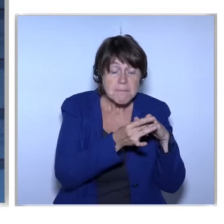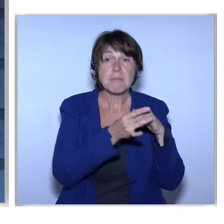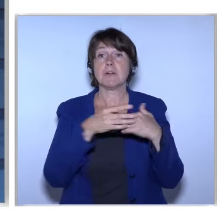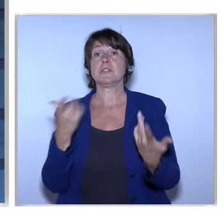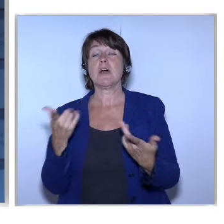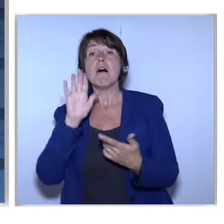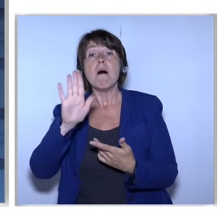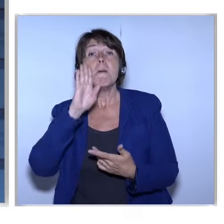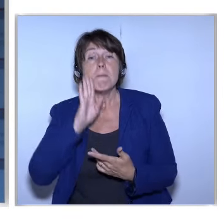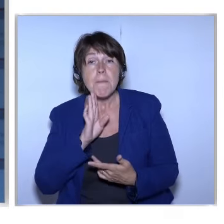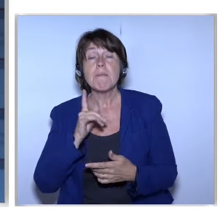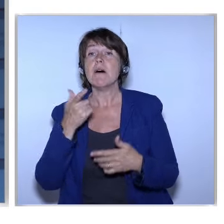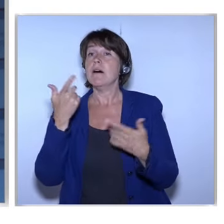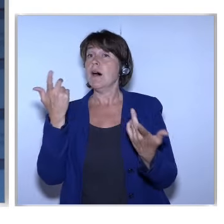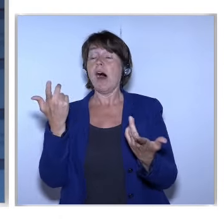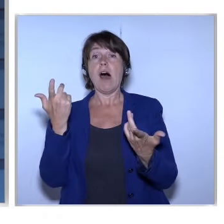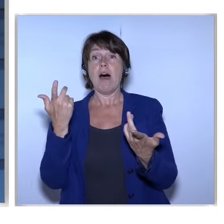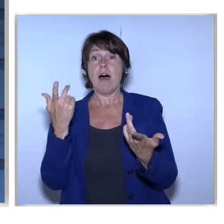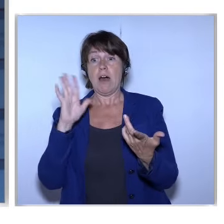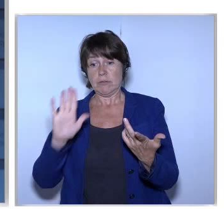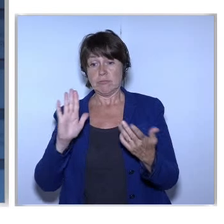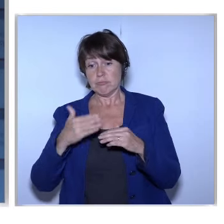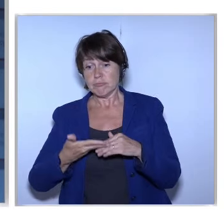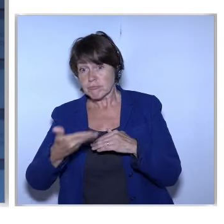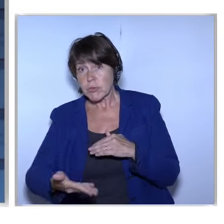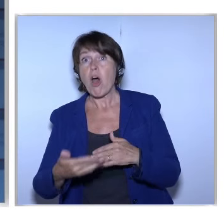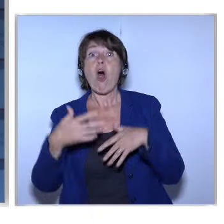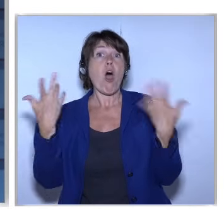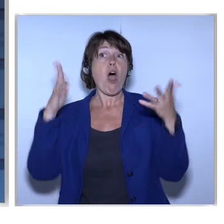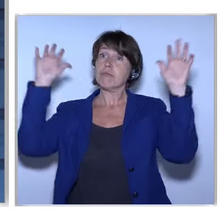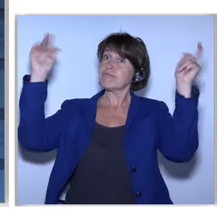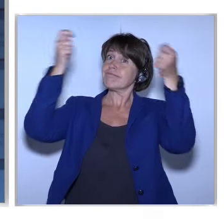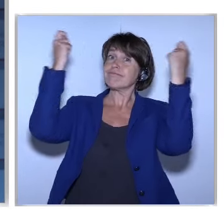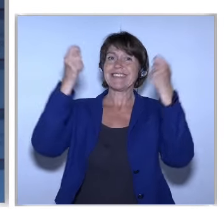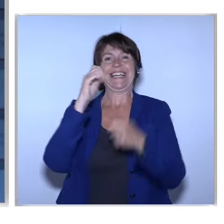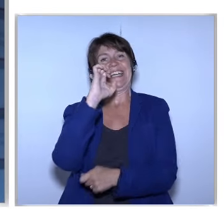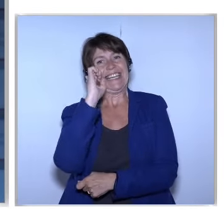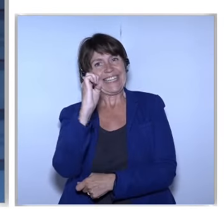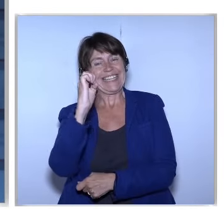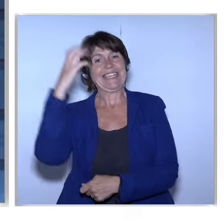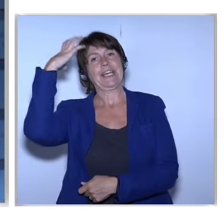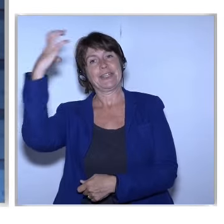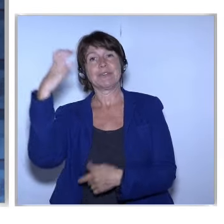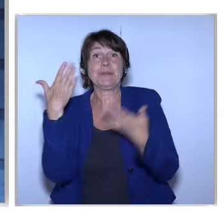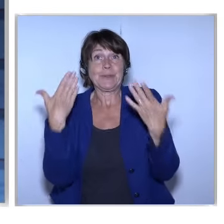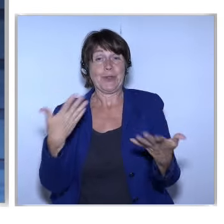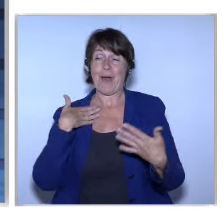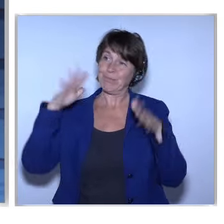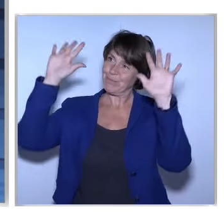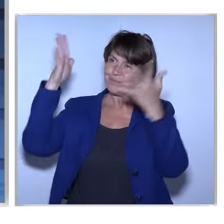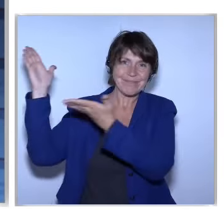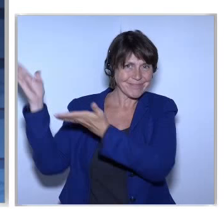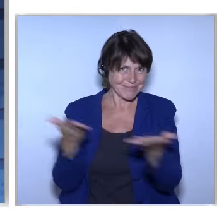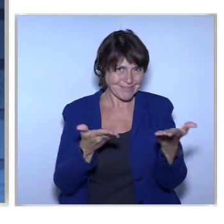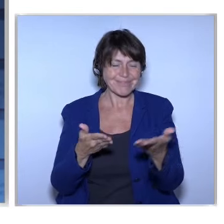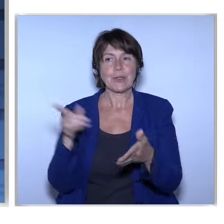future girlfriend, or even, yes, e-government. And so, could I welcome now, Suitu